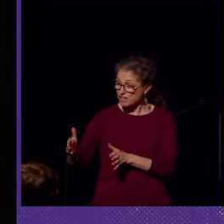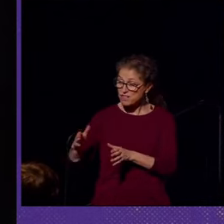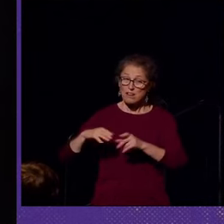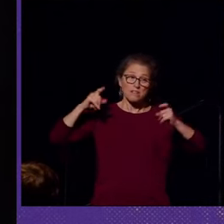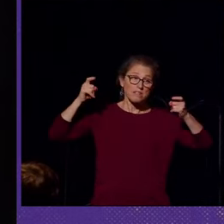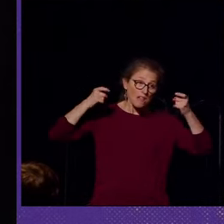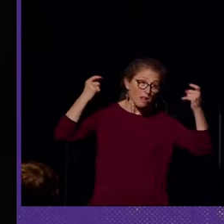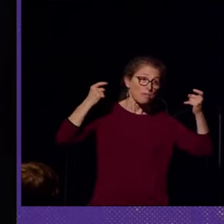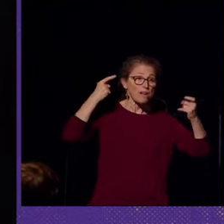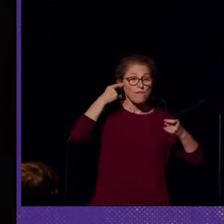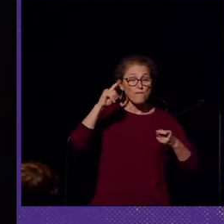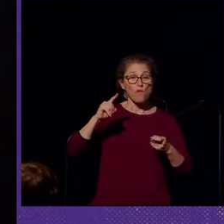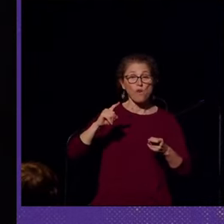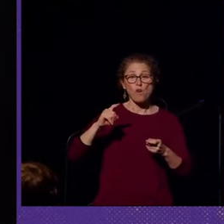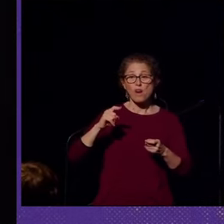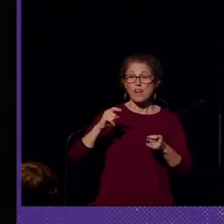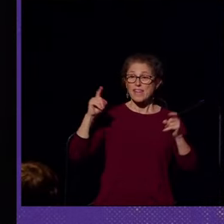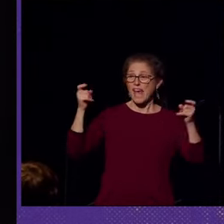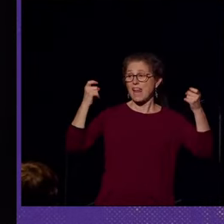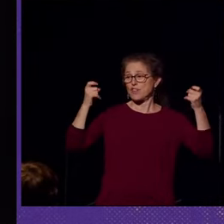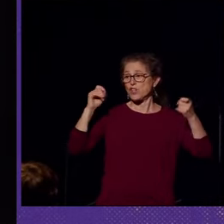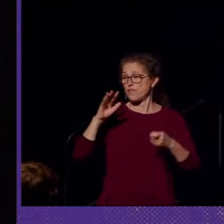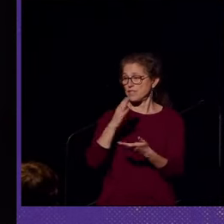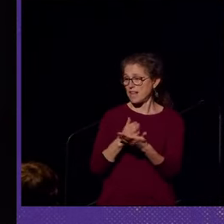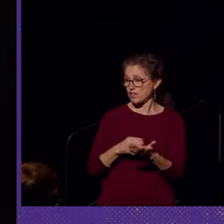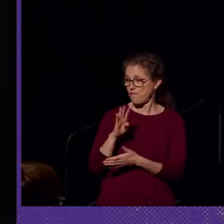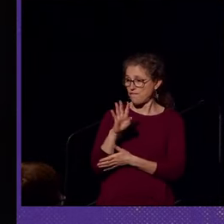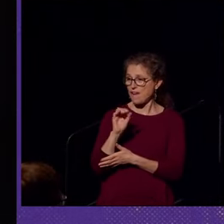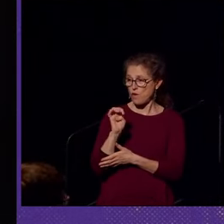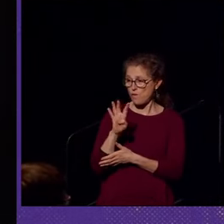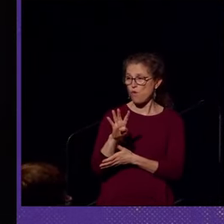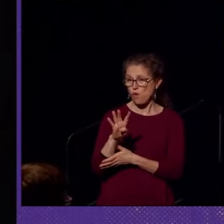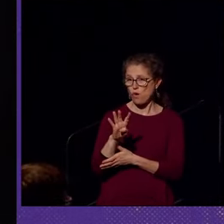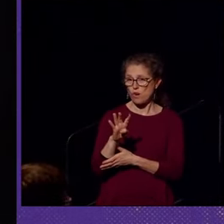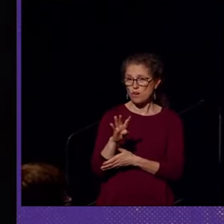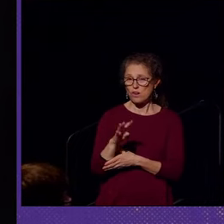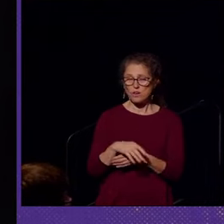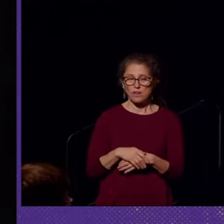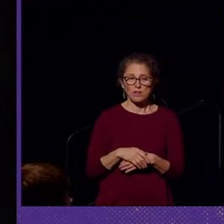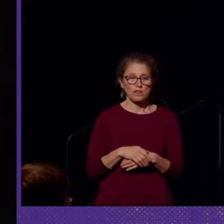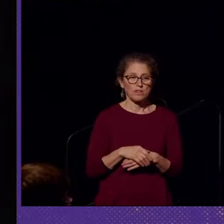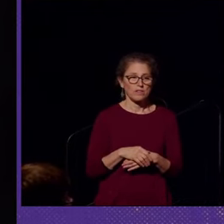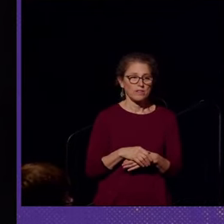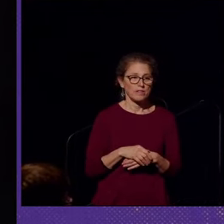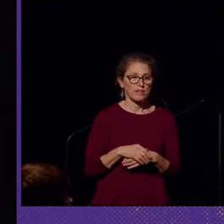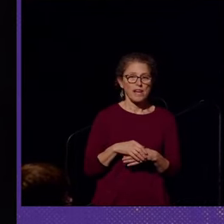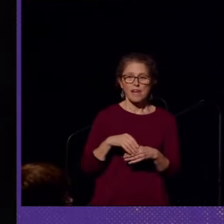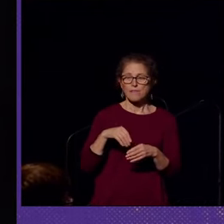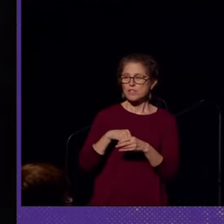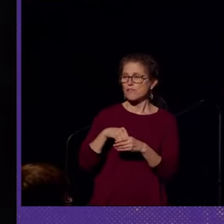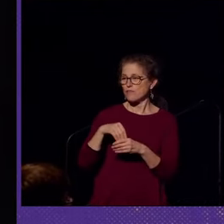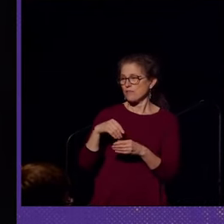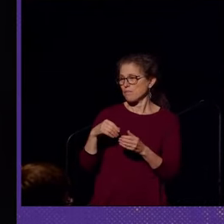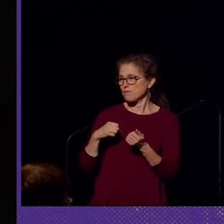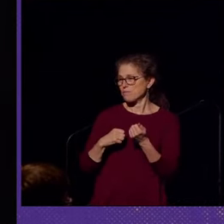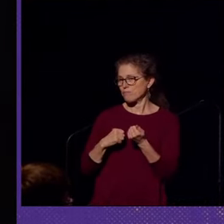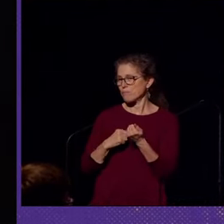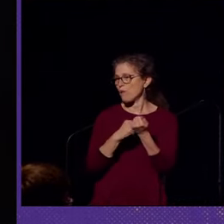celebration of the anniversary of Section 504, which is a tremendous landmark in disability rights.